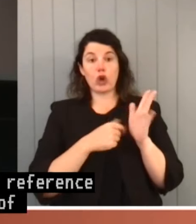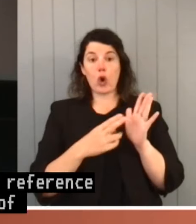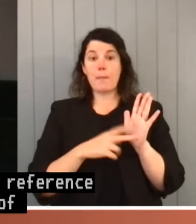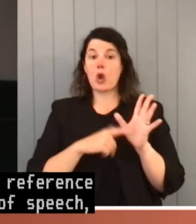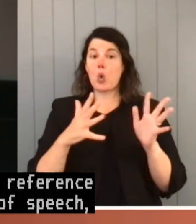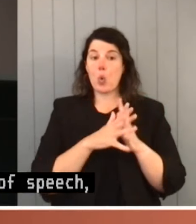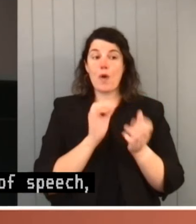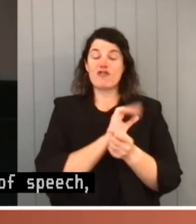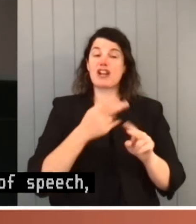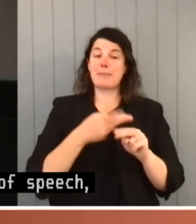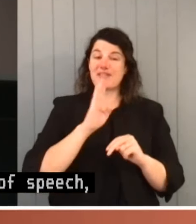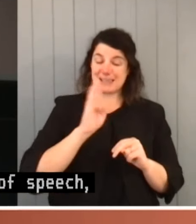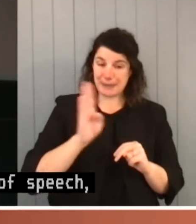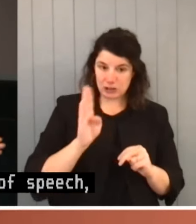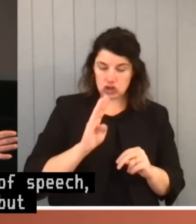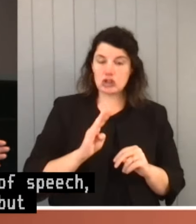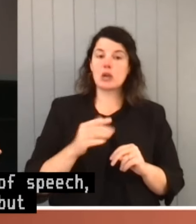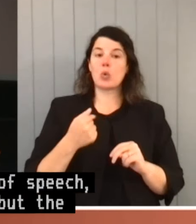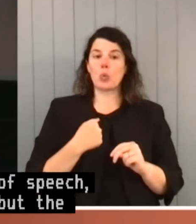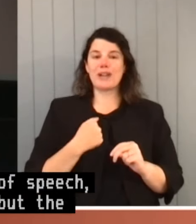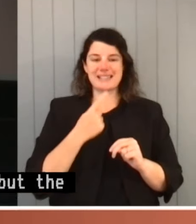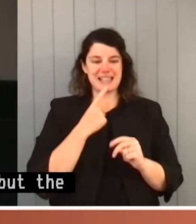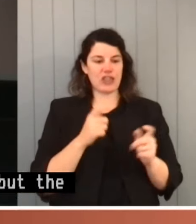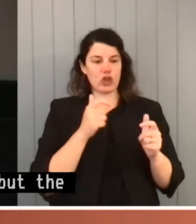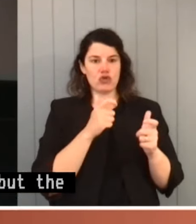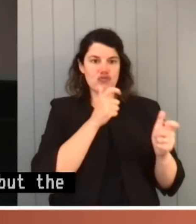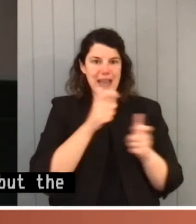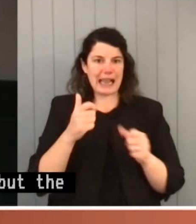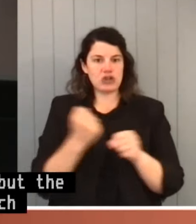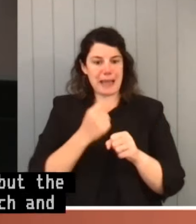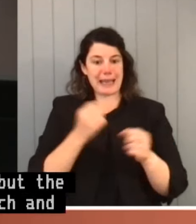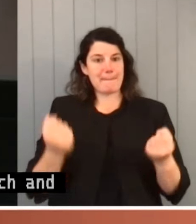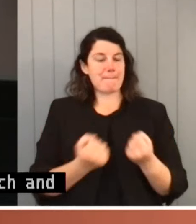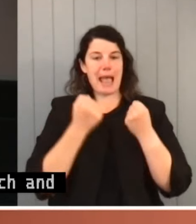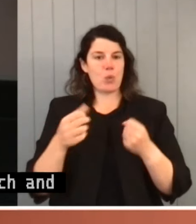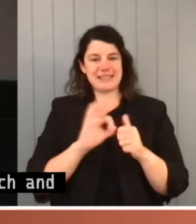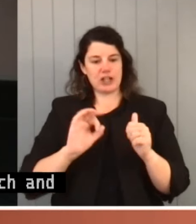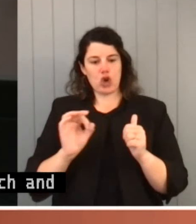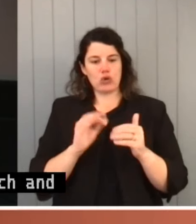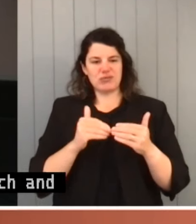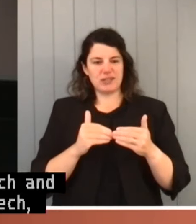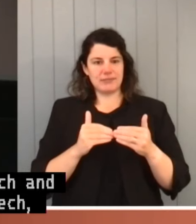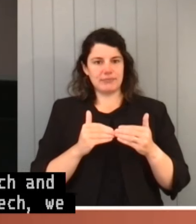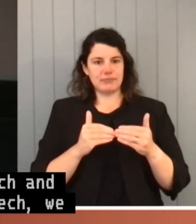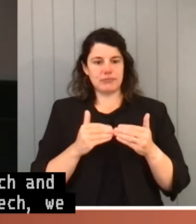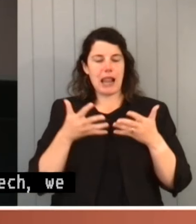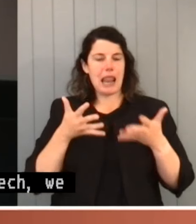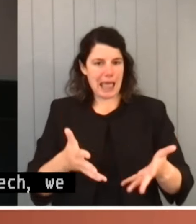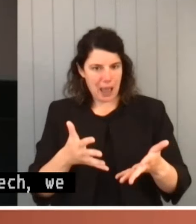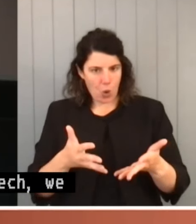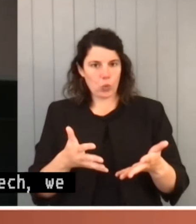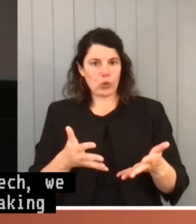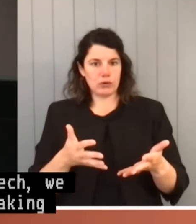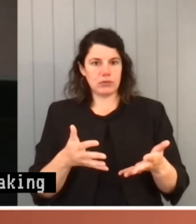respect for freedom of speech, we said that the regulation making power did not extend so far as to authorise a